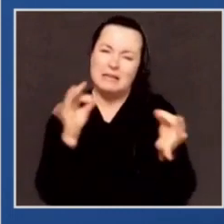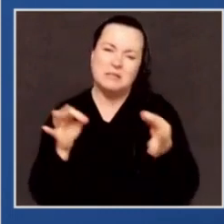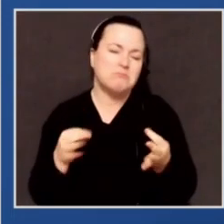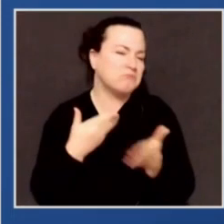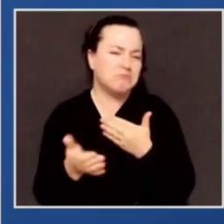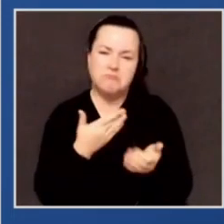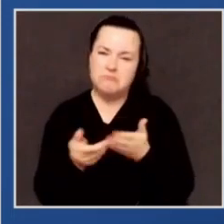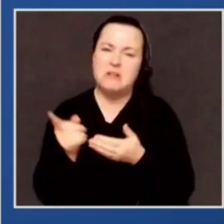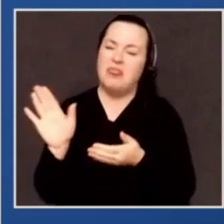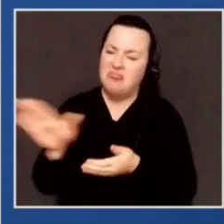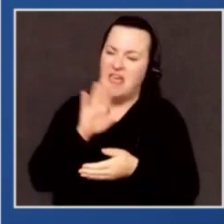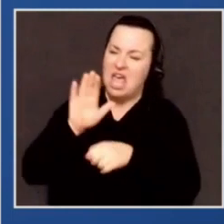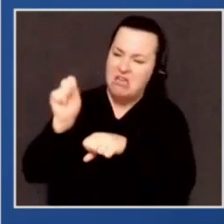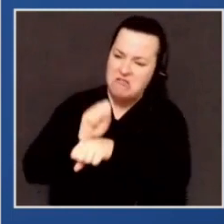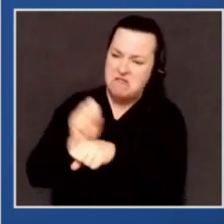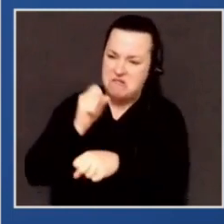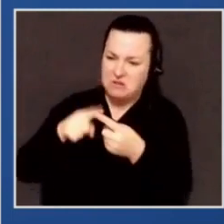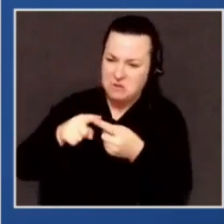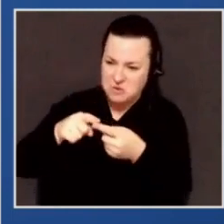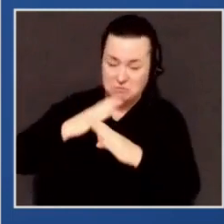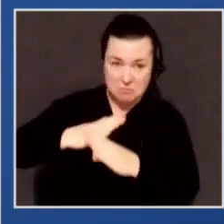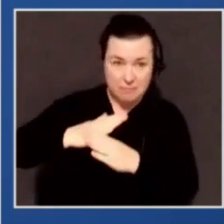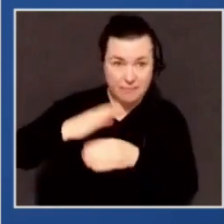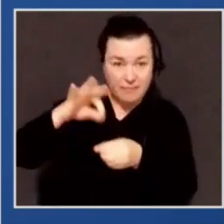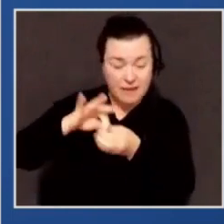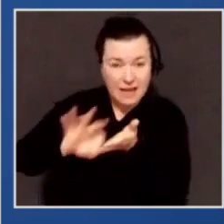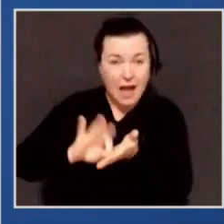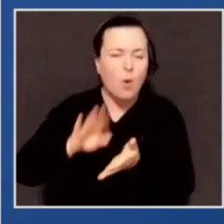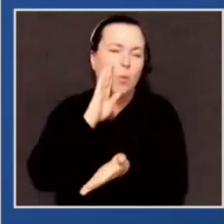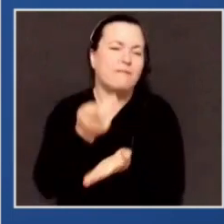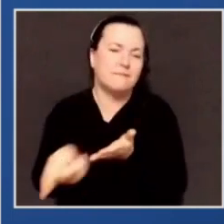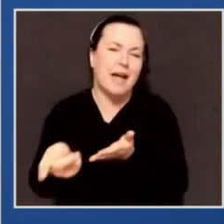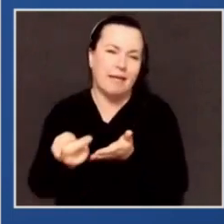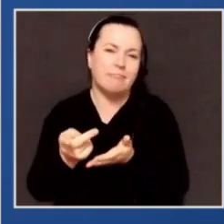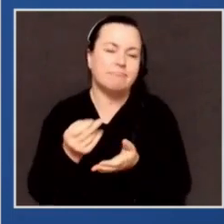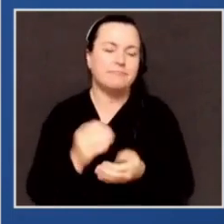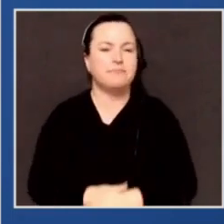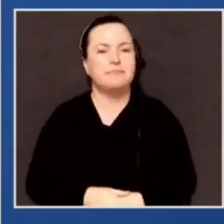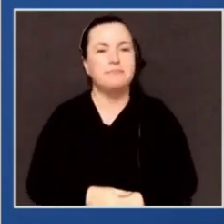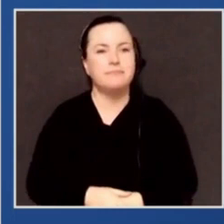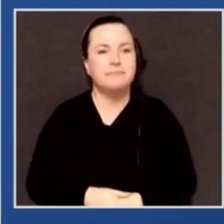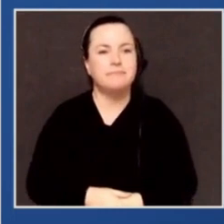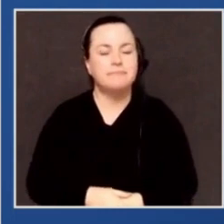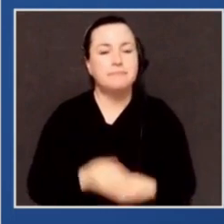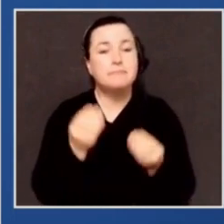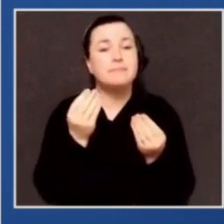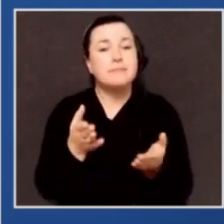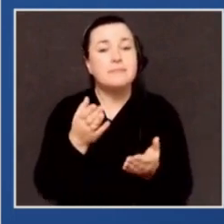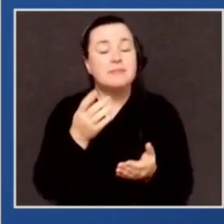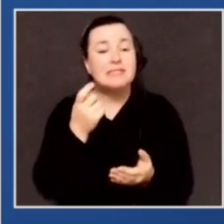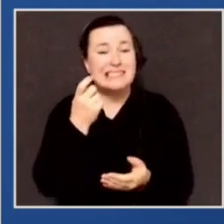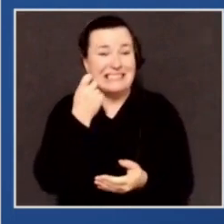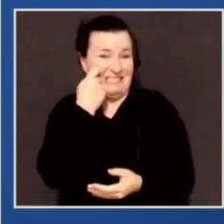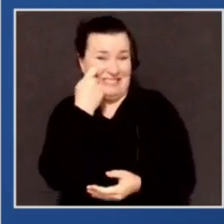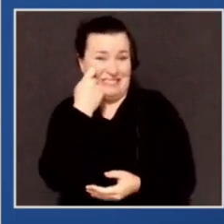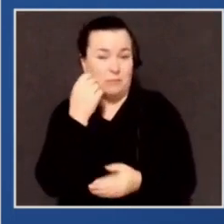Let me also, in making that point, just note, just in recent days, before President Trump appeared yesterday to make his